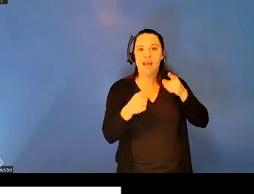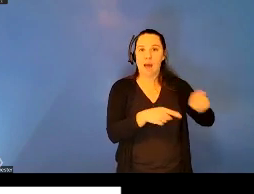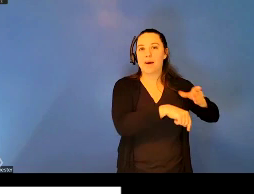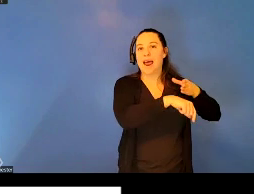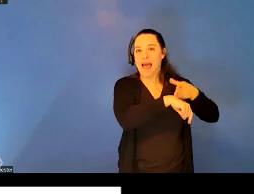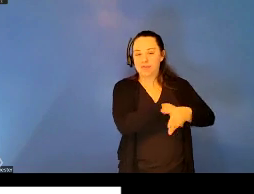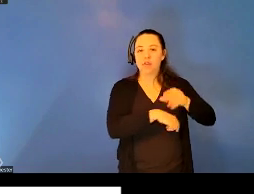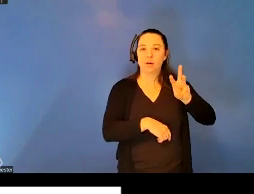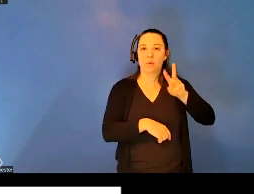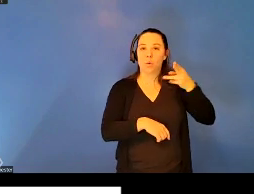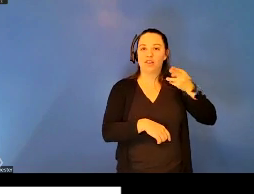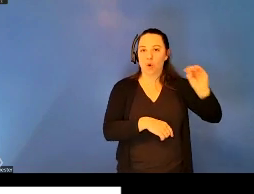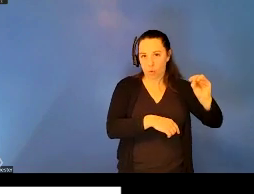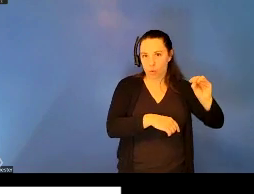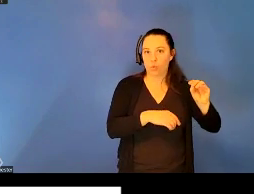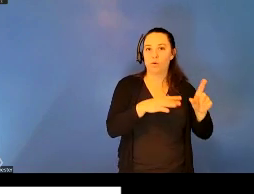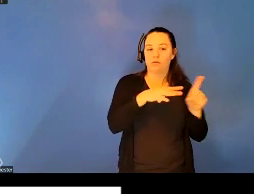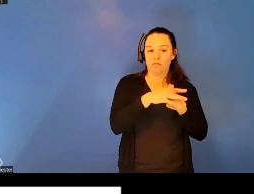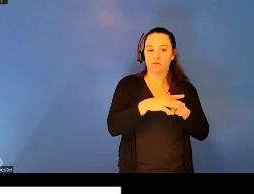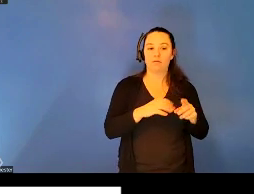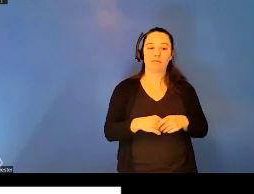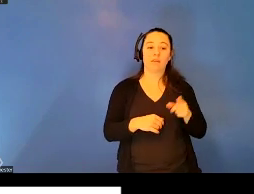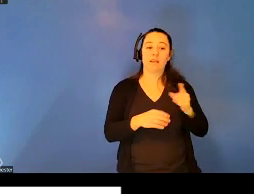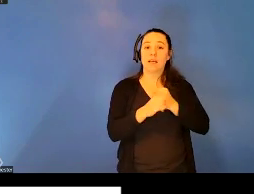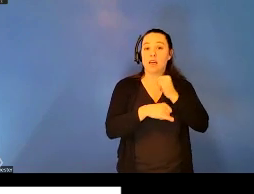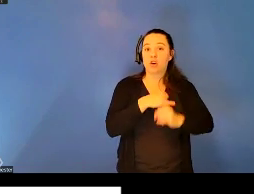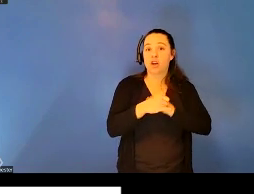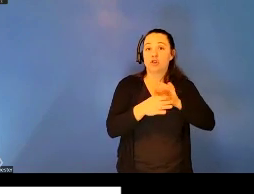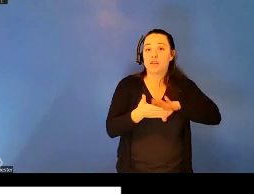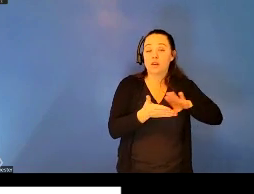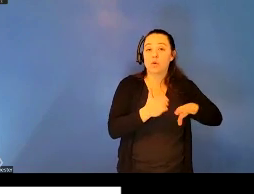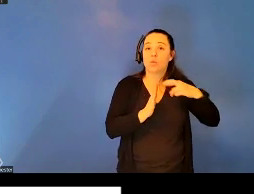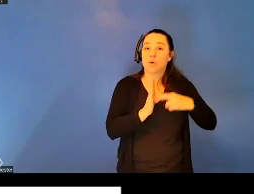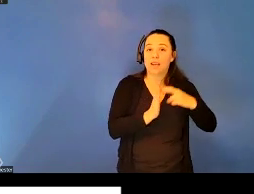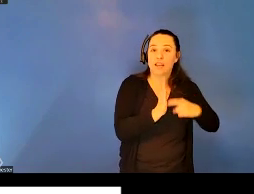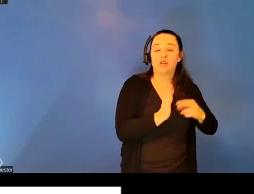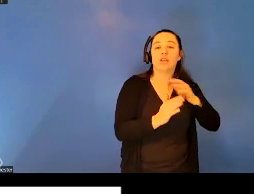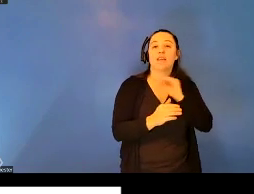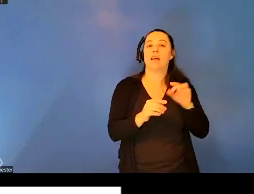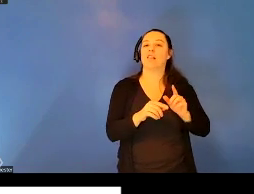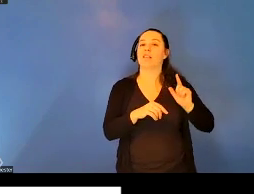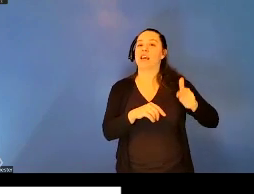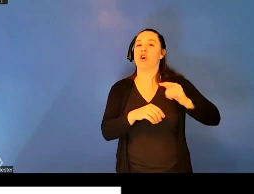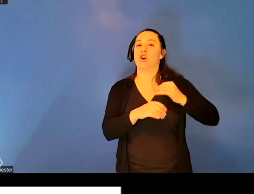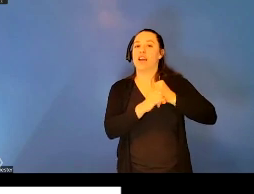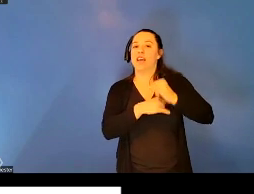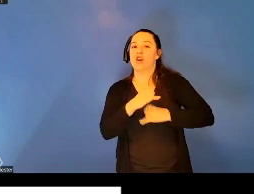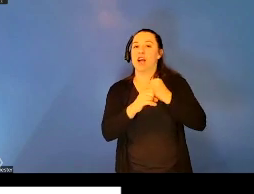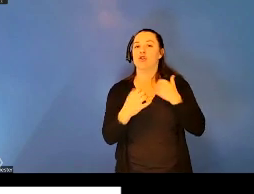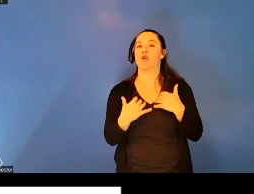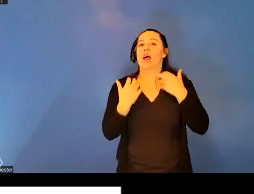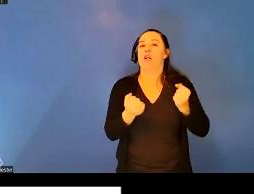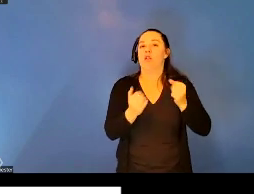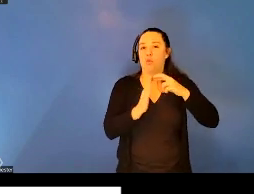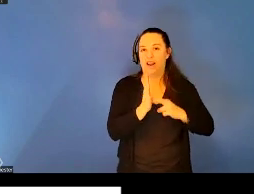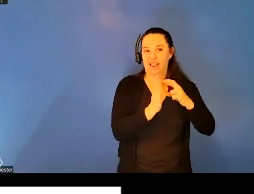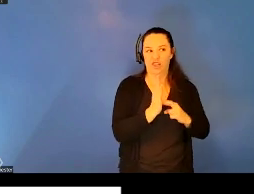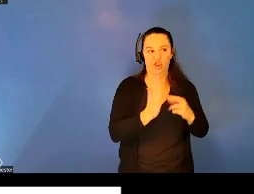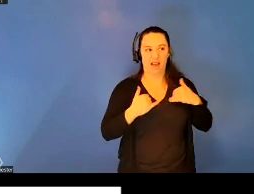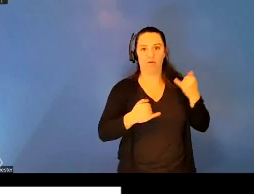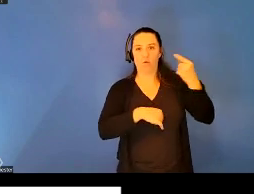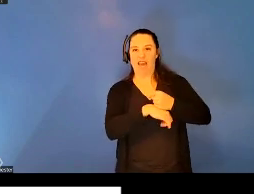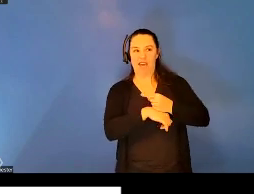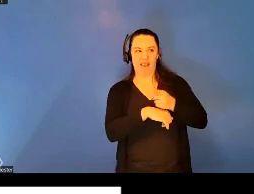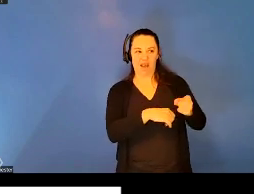sanitary regulations and later the international health regulations which we have today, which were most recently revised in 2005